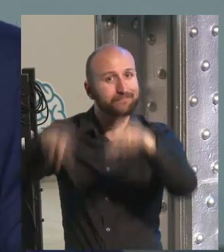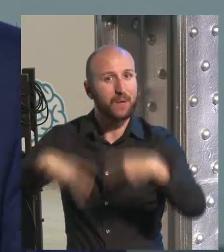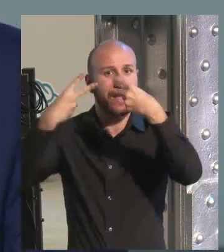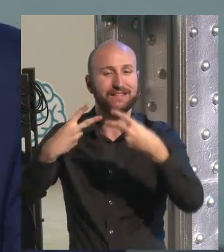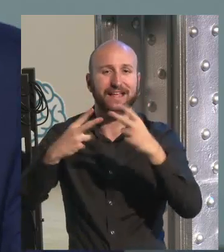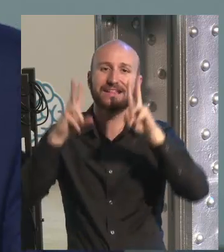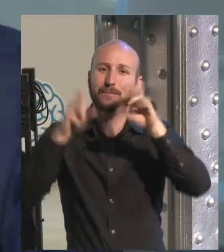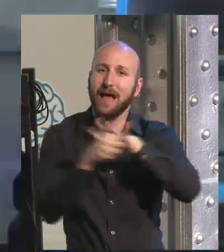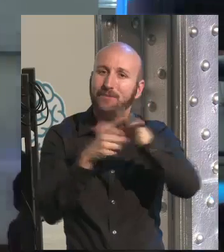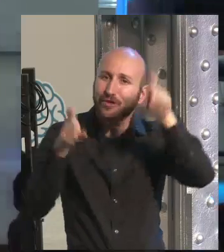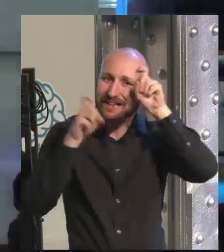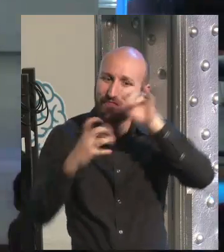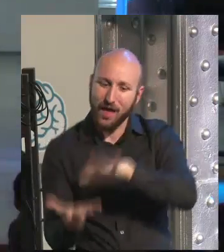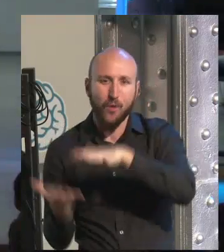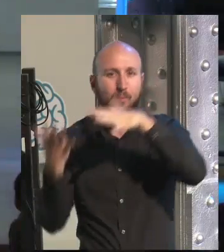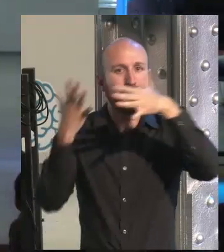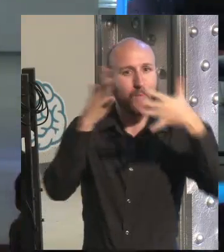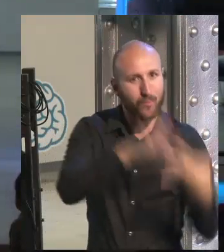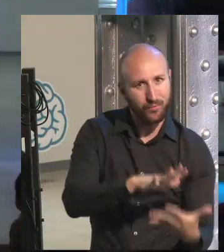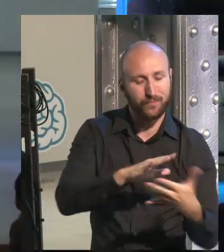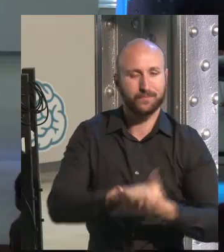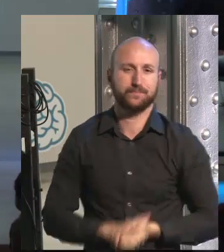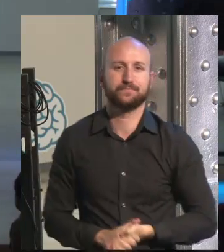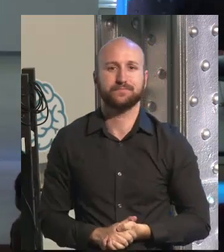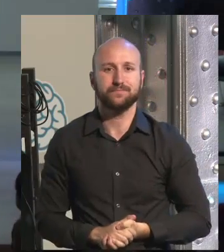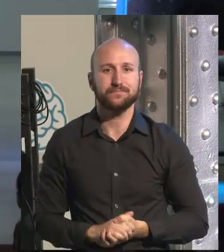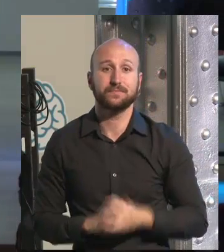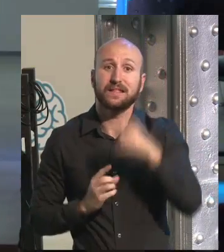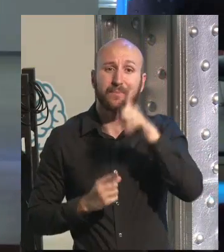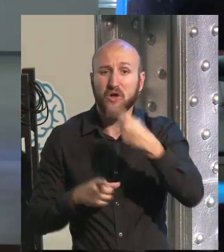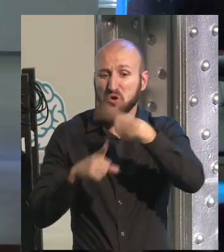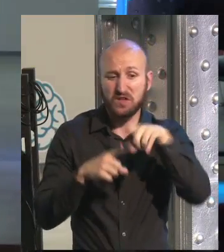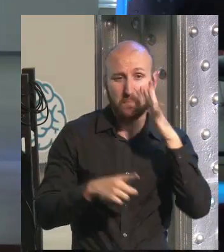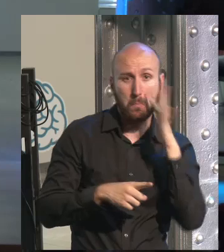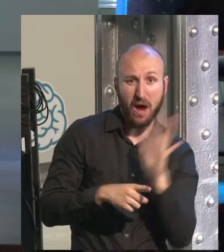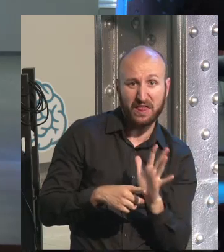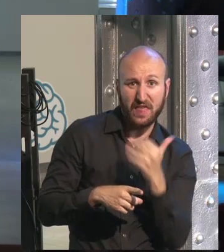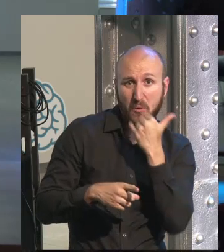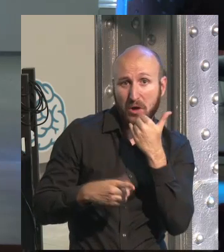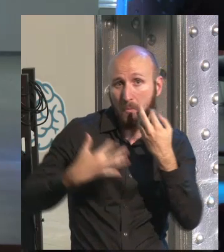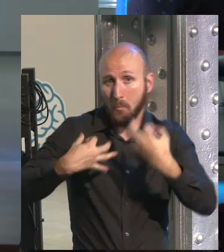us to transform the teaching system in